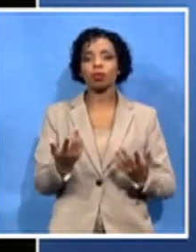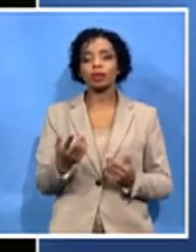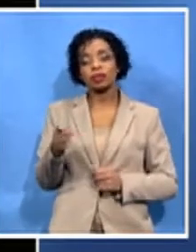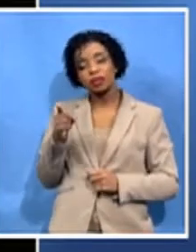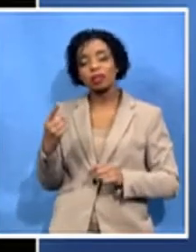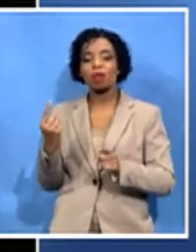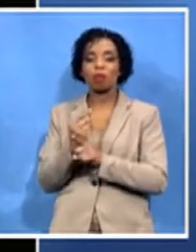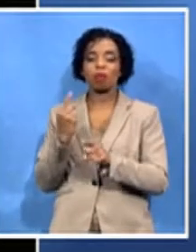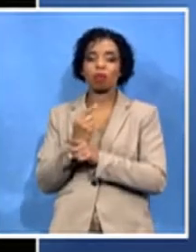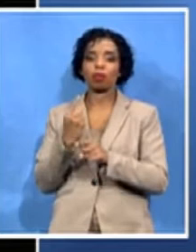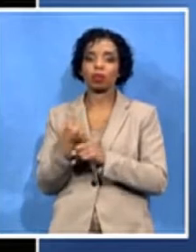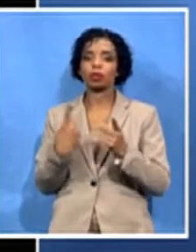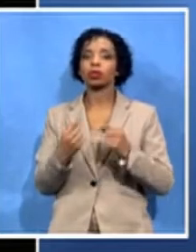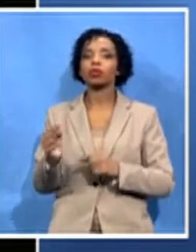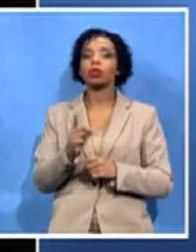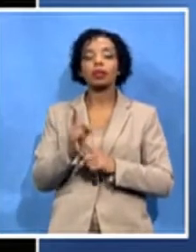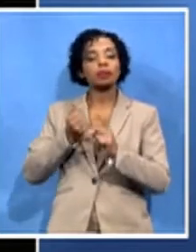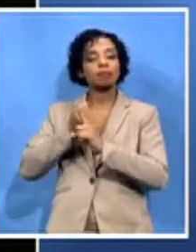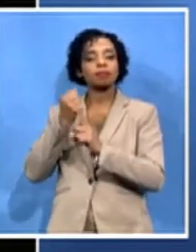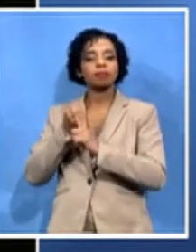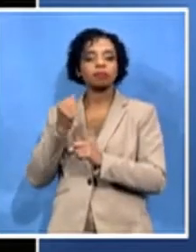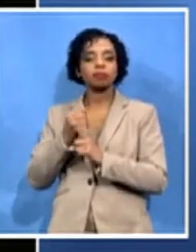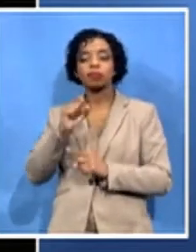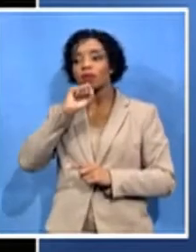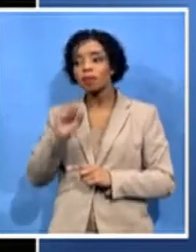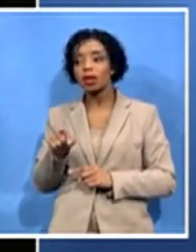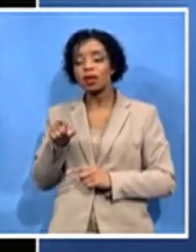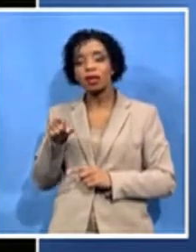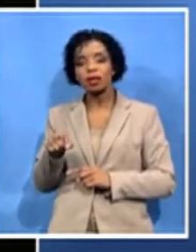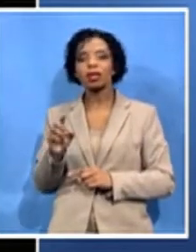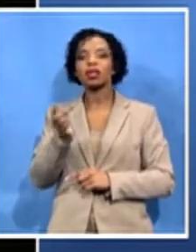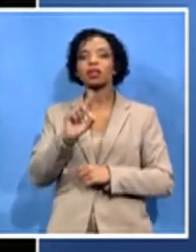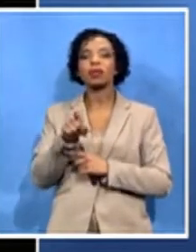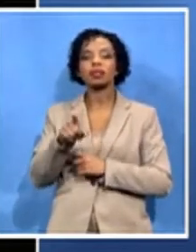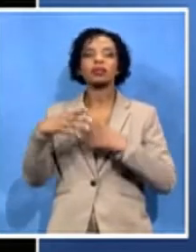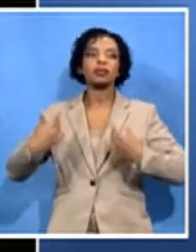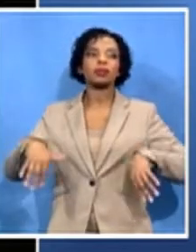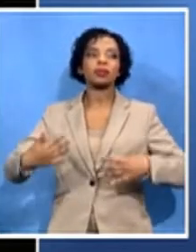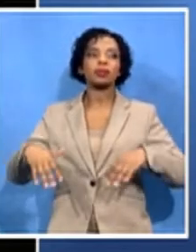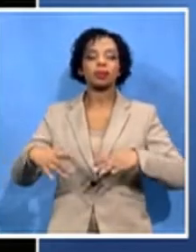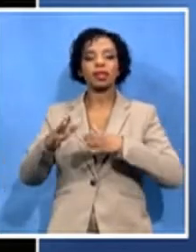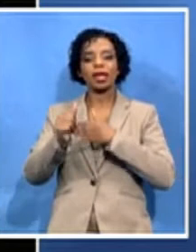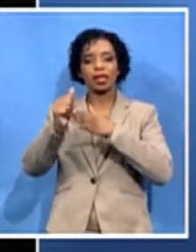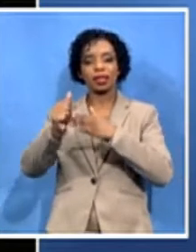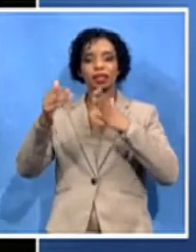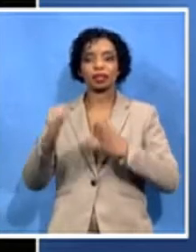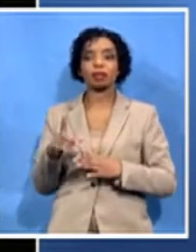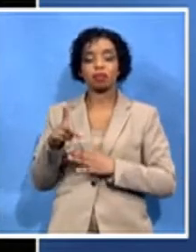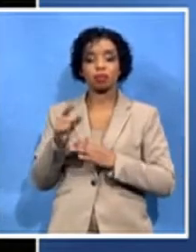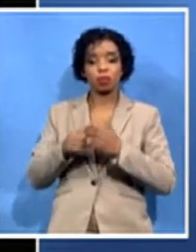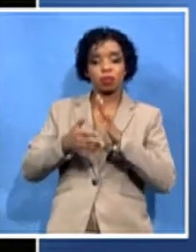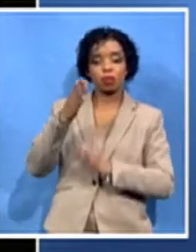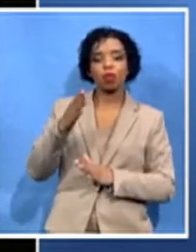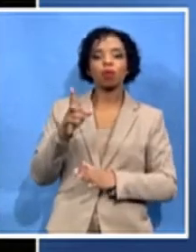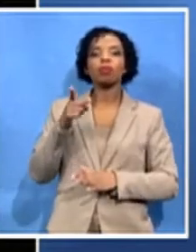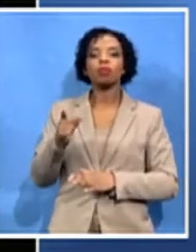this phenomenal trade union leader, where he would go to the length and the breadth of the Eastern Cape, as well as